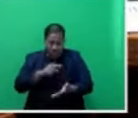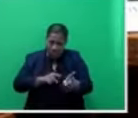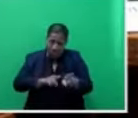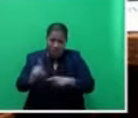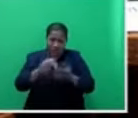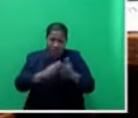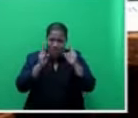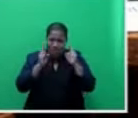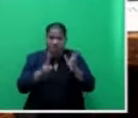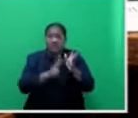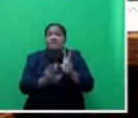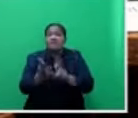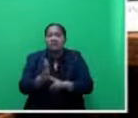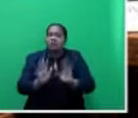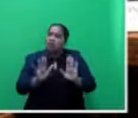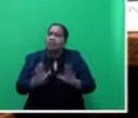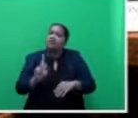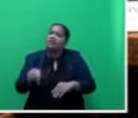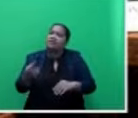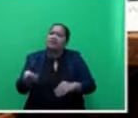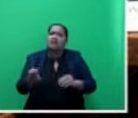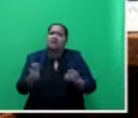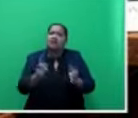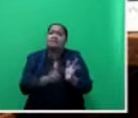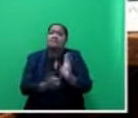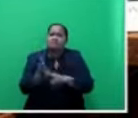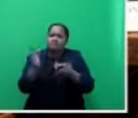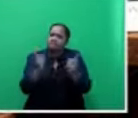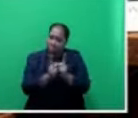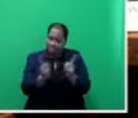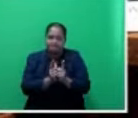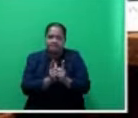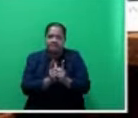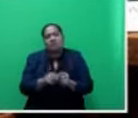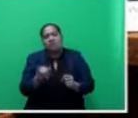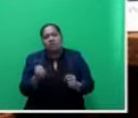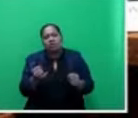I'm just waiting for the next boss of our forum or for all the...